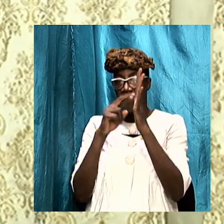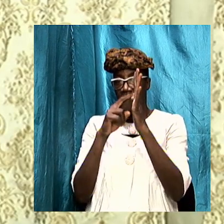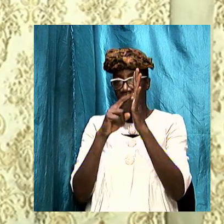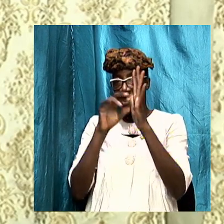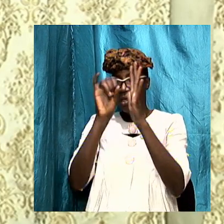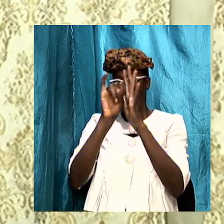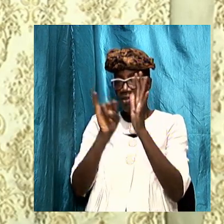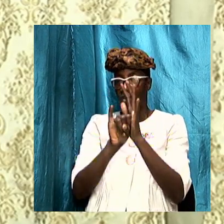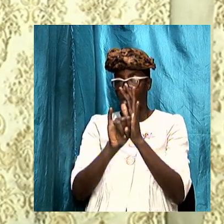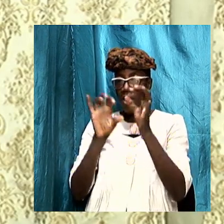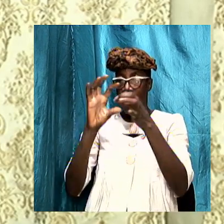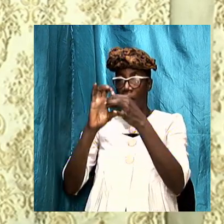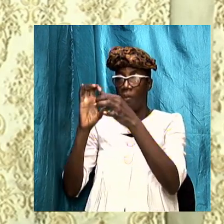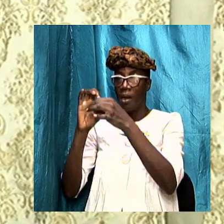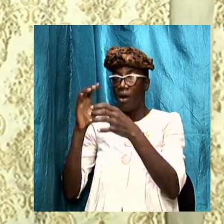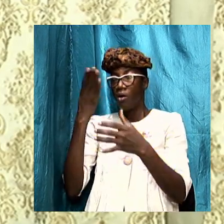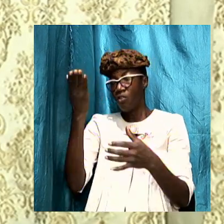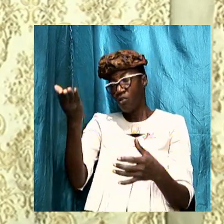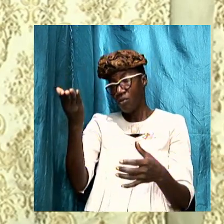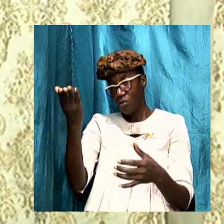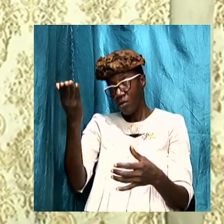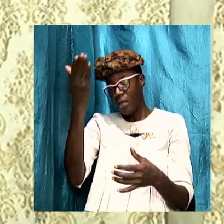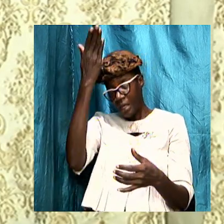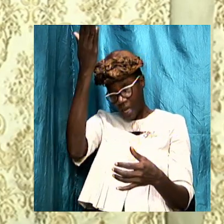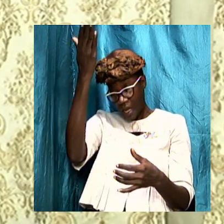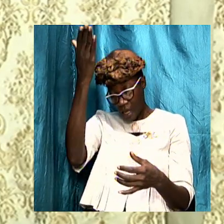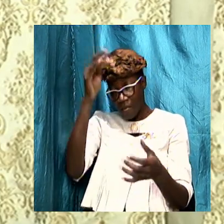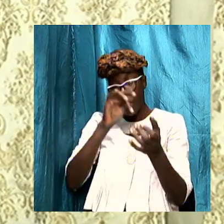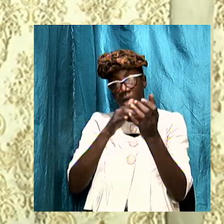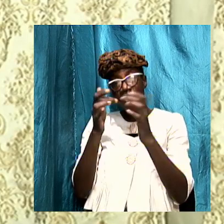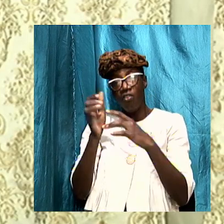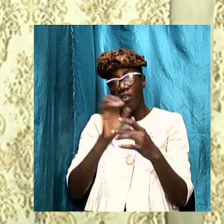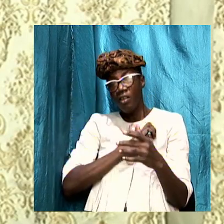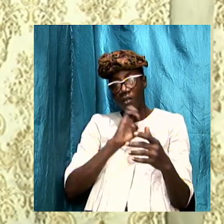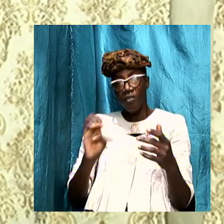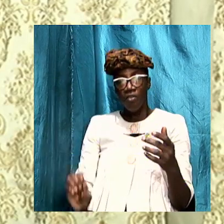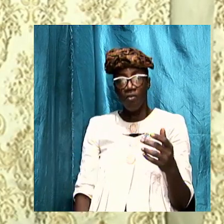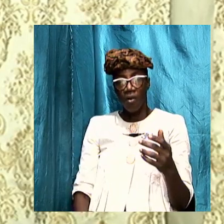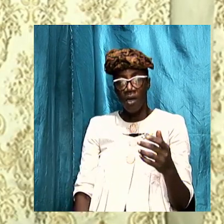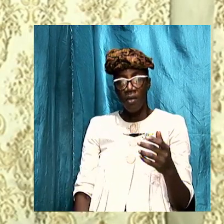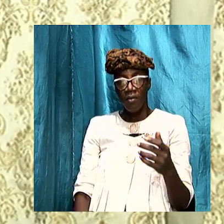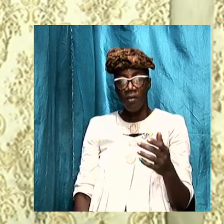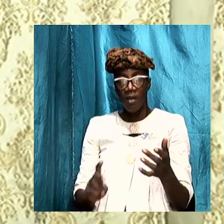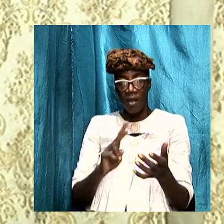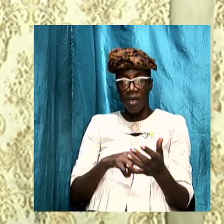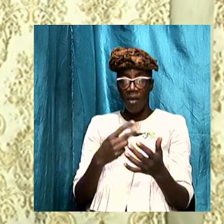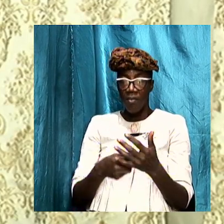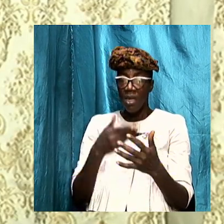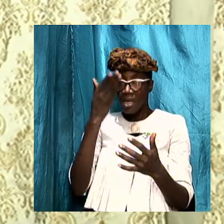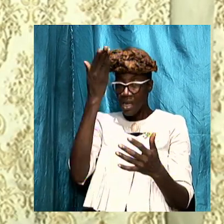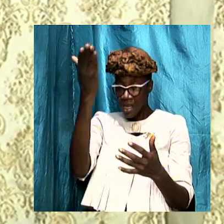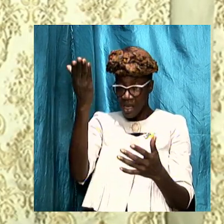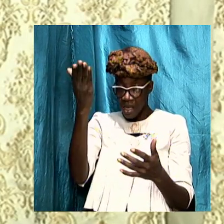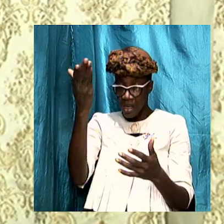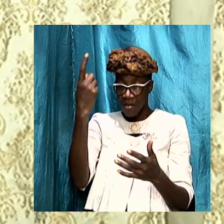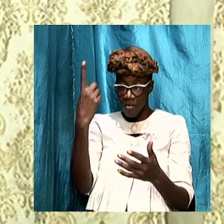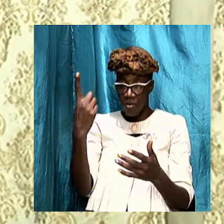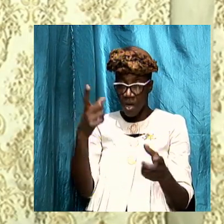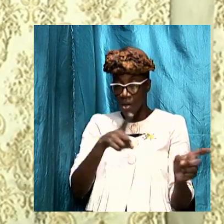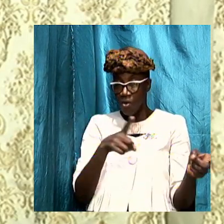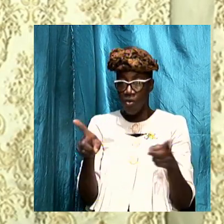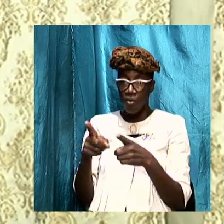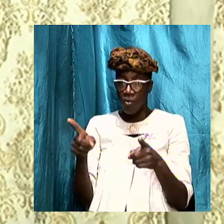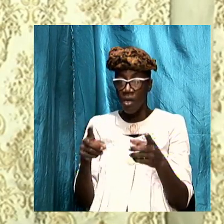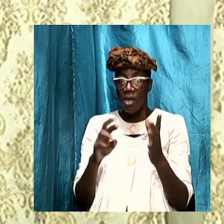him it is the revelation of Jesus Christ it belongs to him it means that he is the one doing